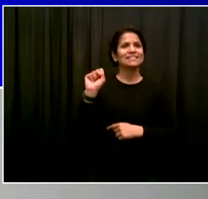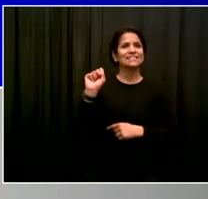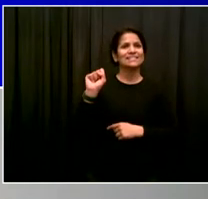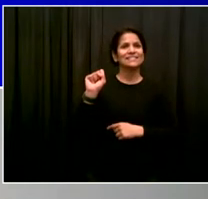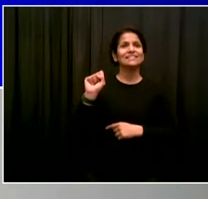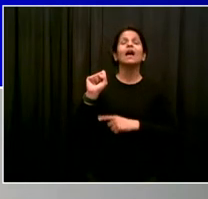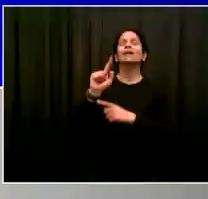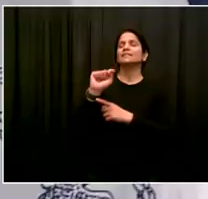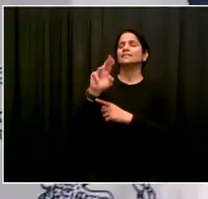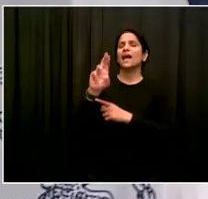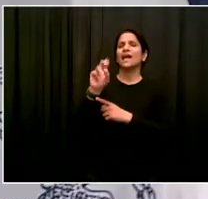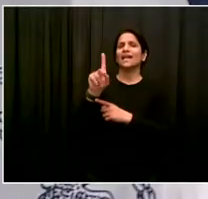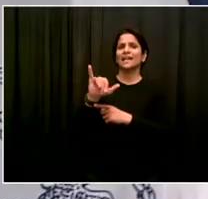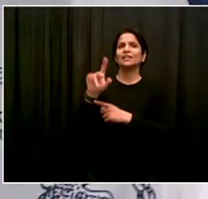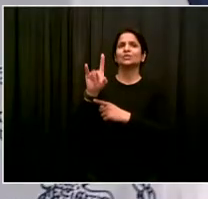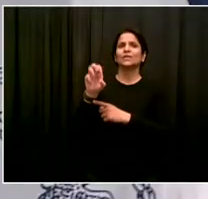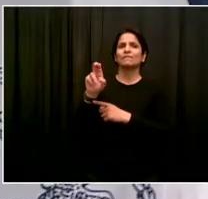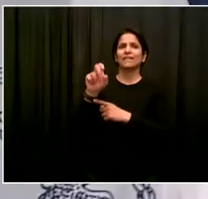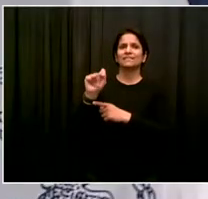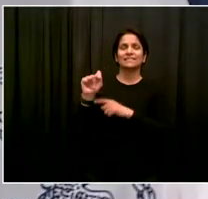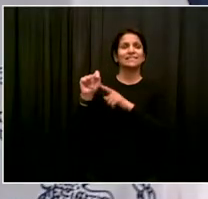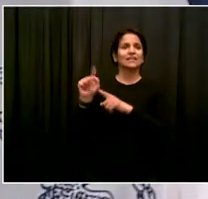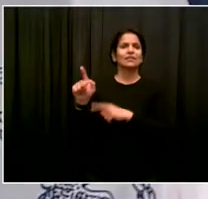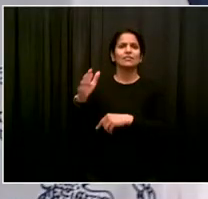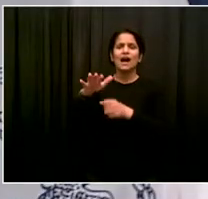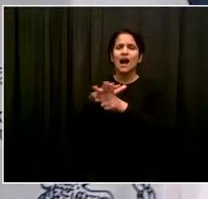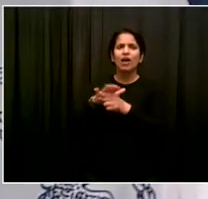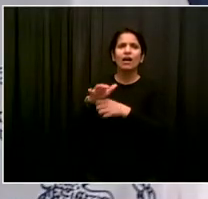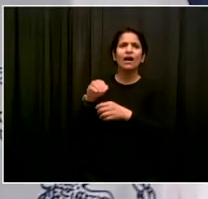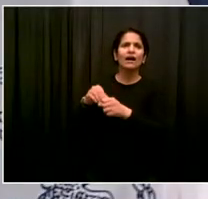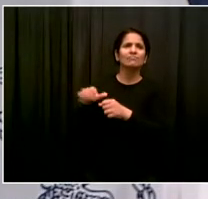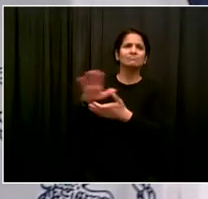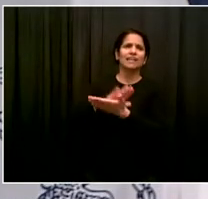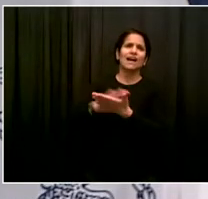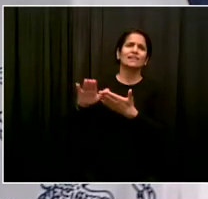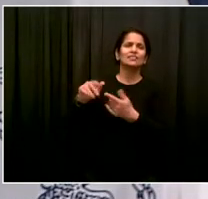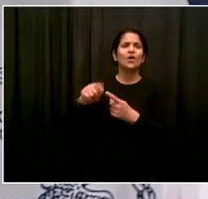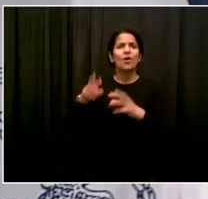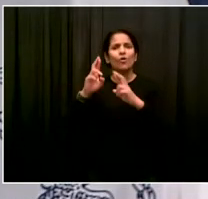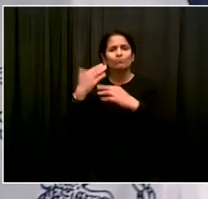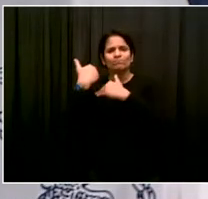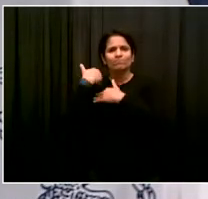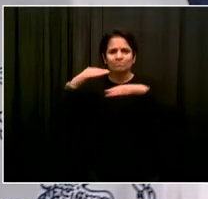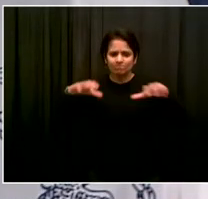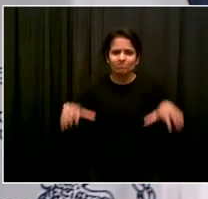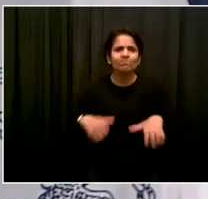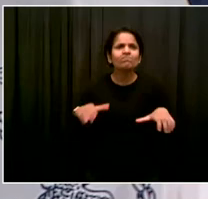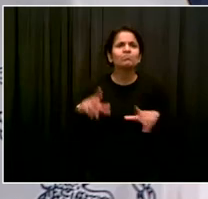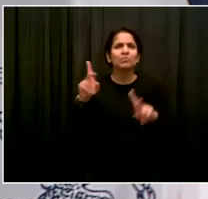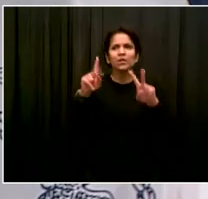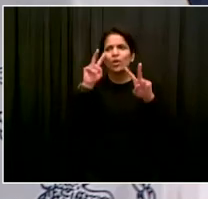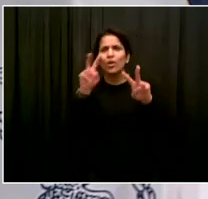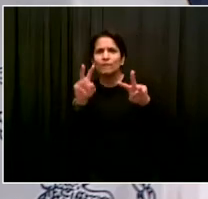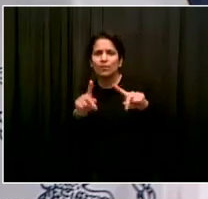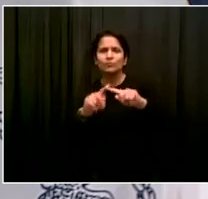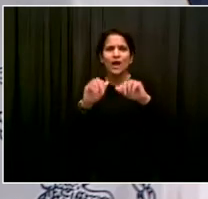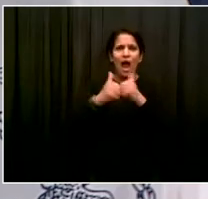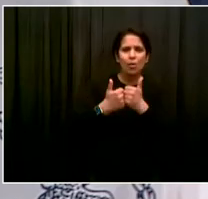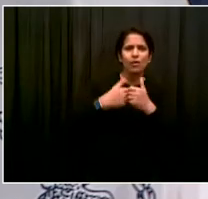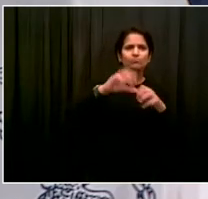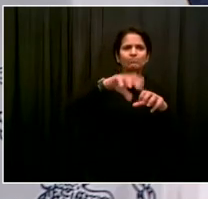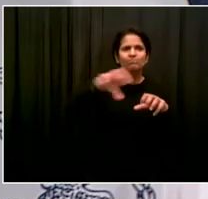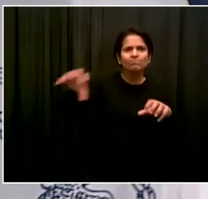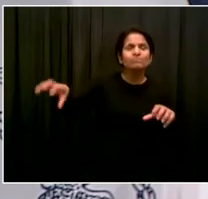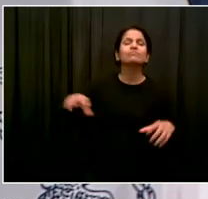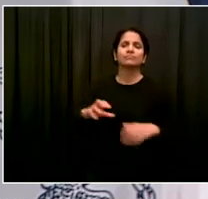And I love the fact that, you know, people have kept going no matter what. And now everyone will be able to be a part of this whole citywide initiative again. So